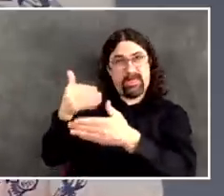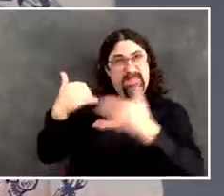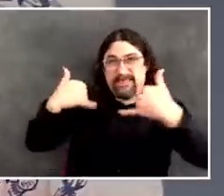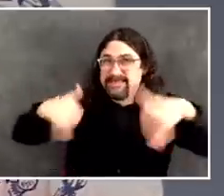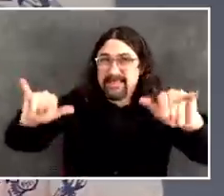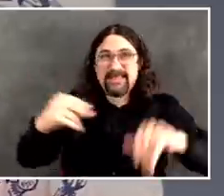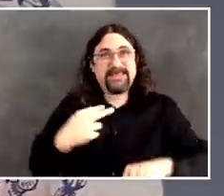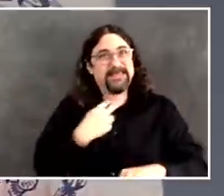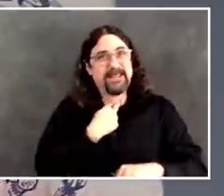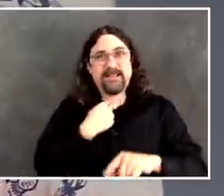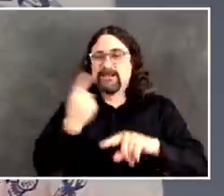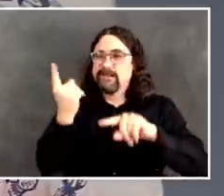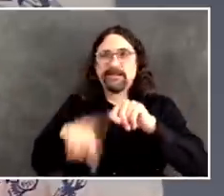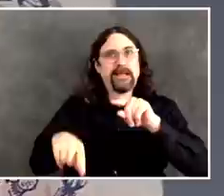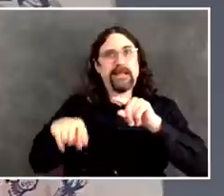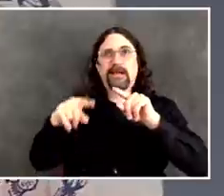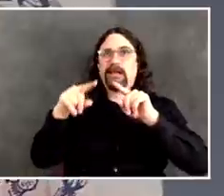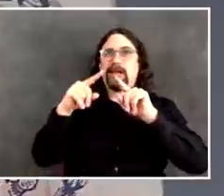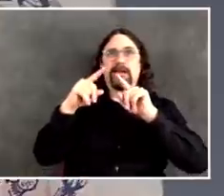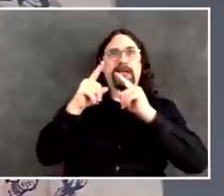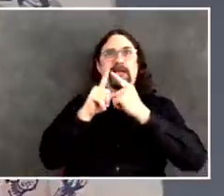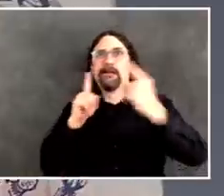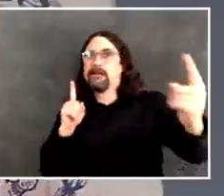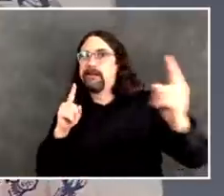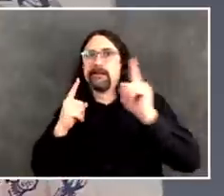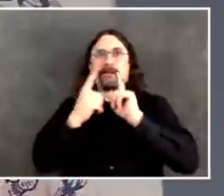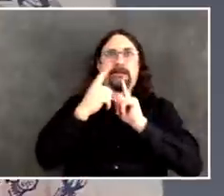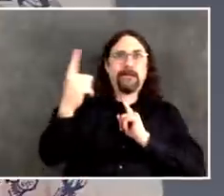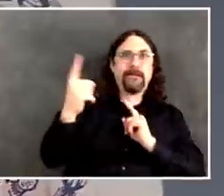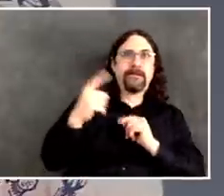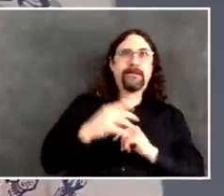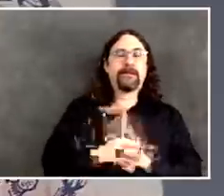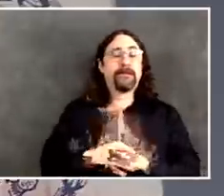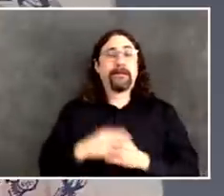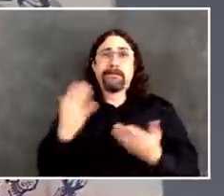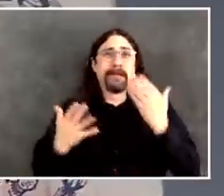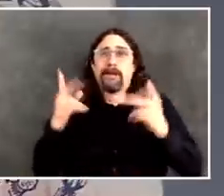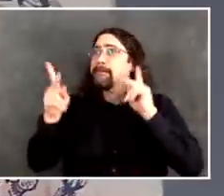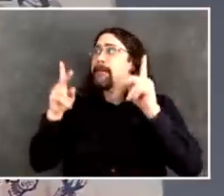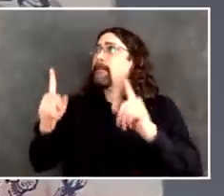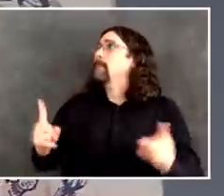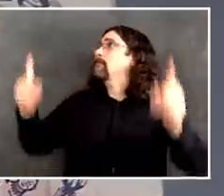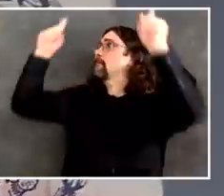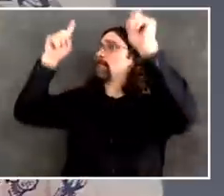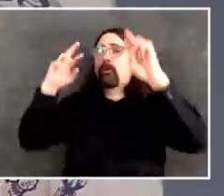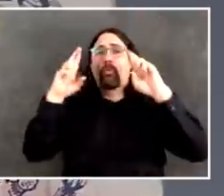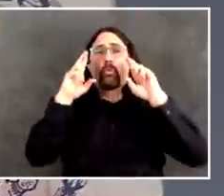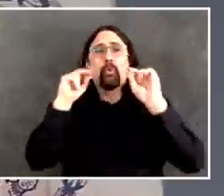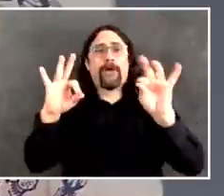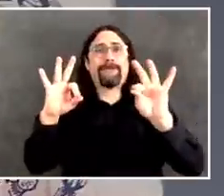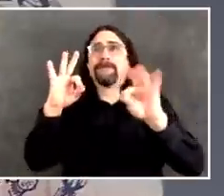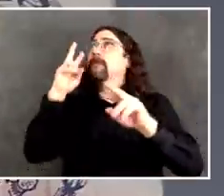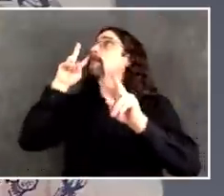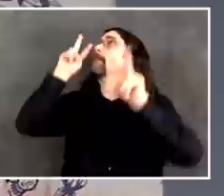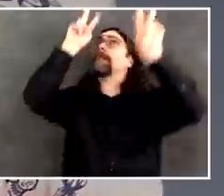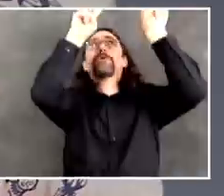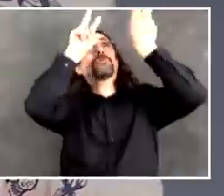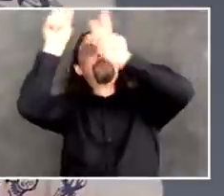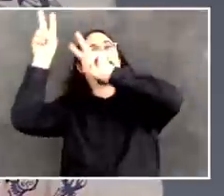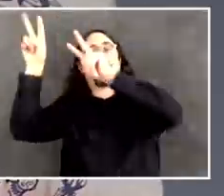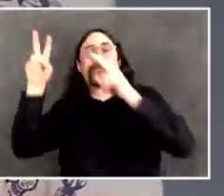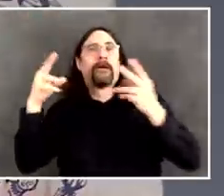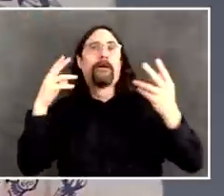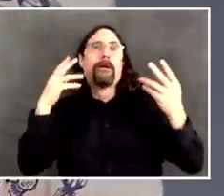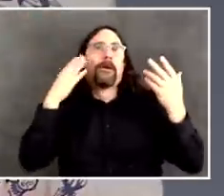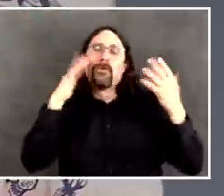be modest crowds with social distancing, we'll figure that out, too. But I don't want any assumptions yet about what role the NYPD has to play or